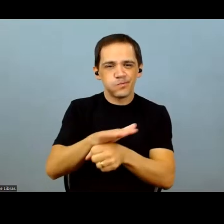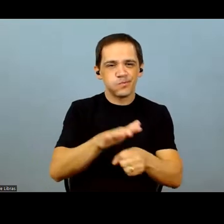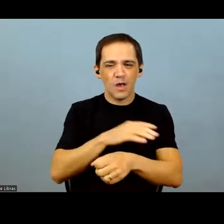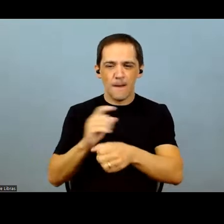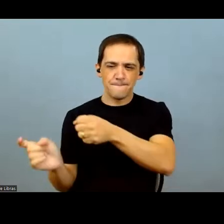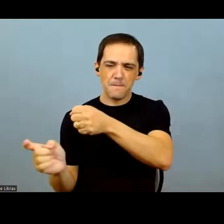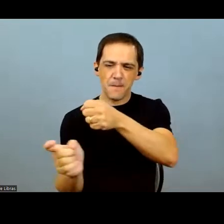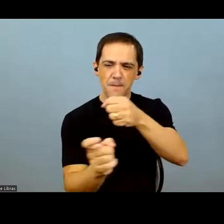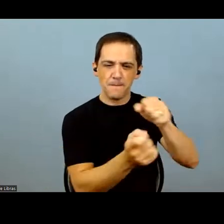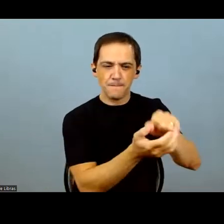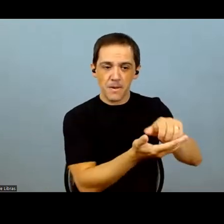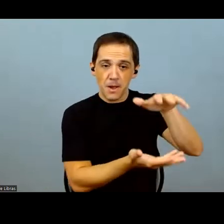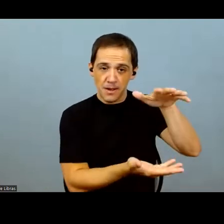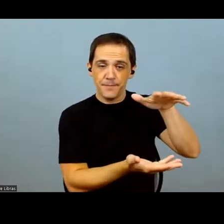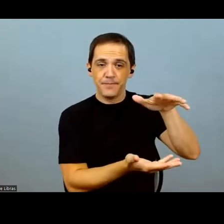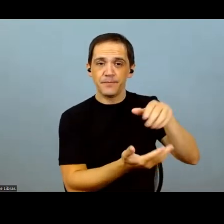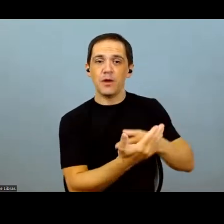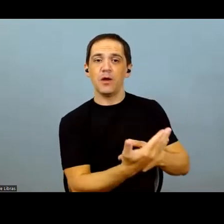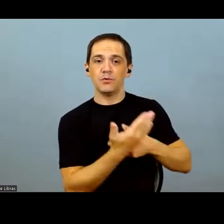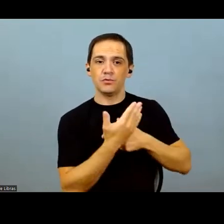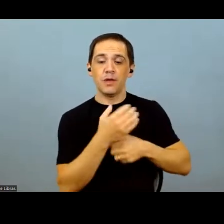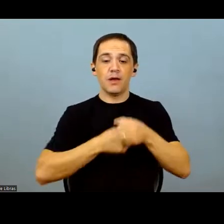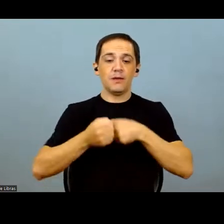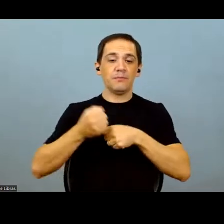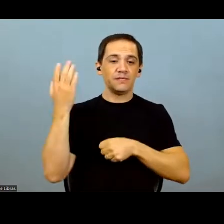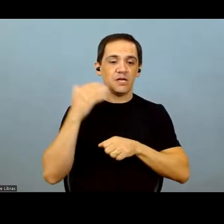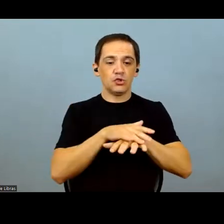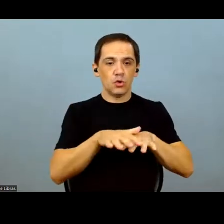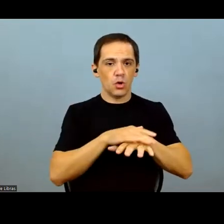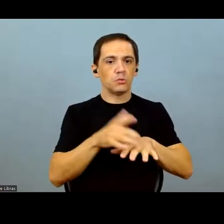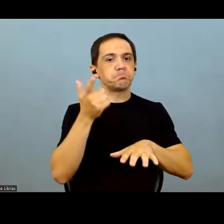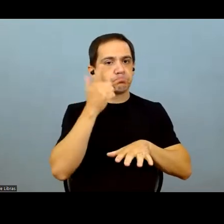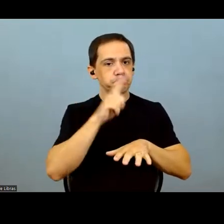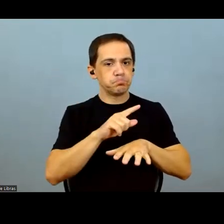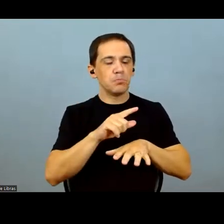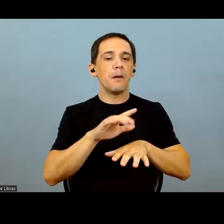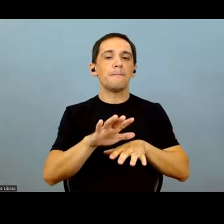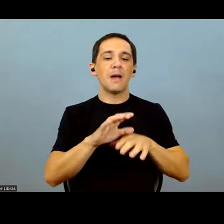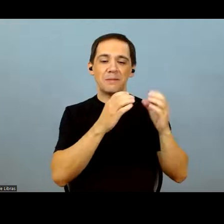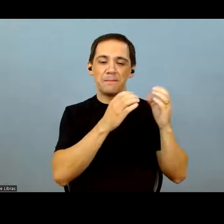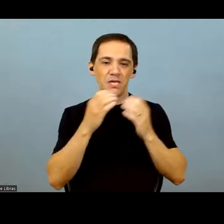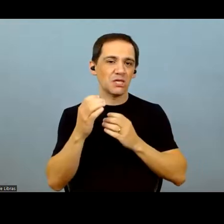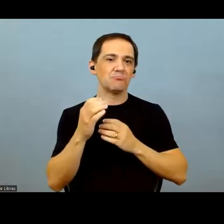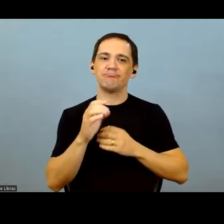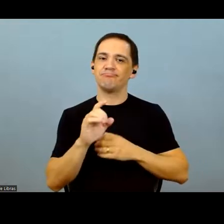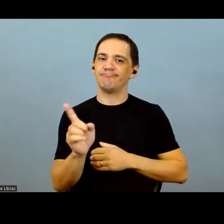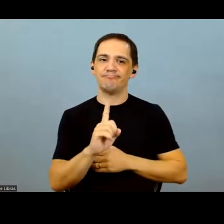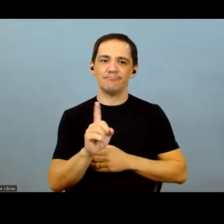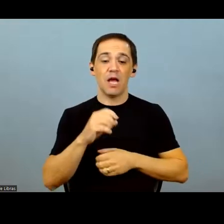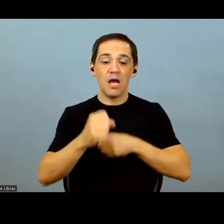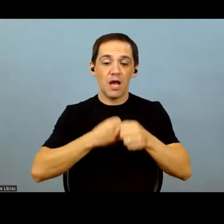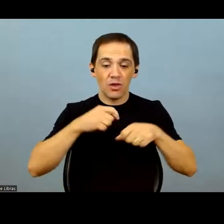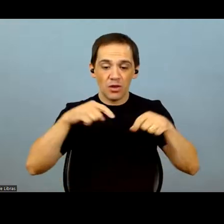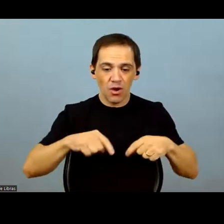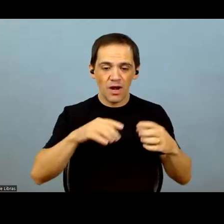complete or a full crop last year. And this year, we're not